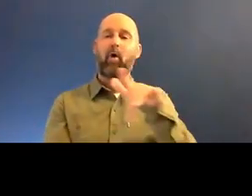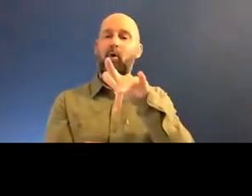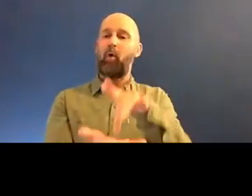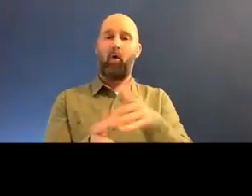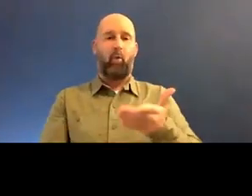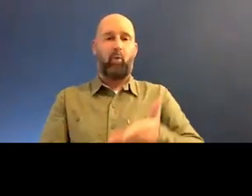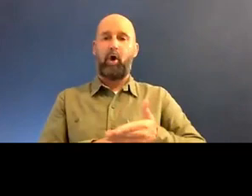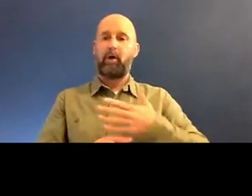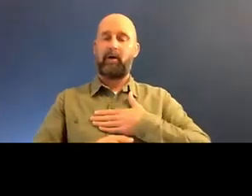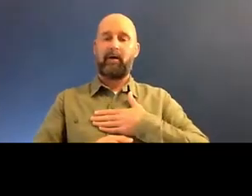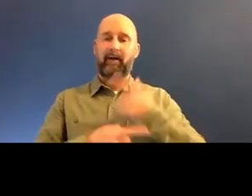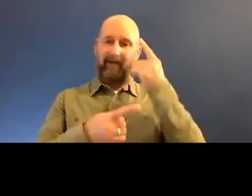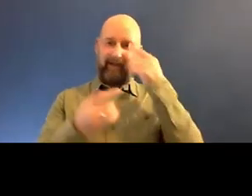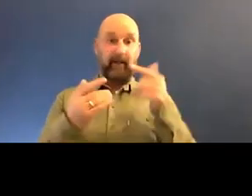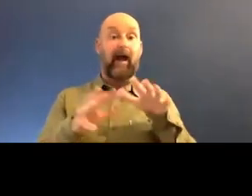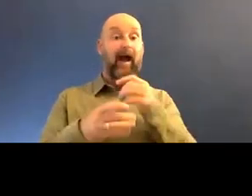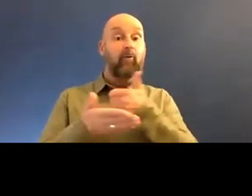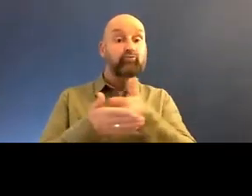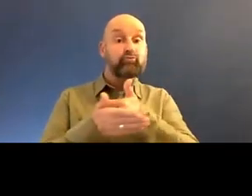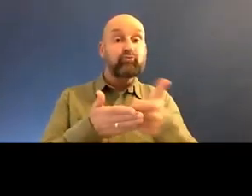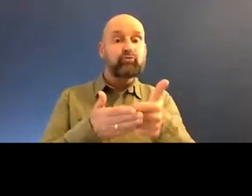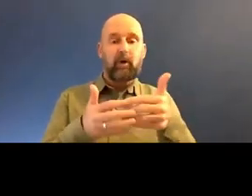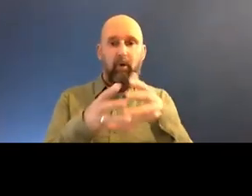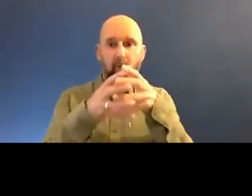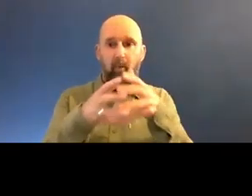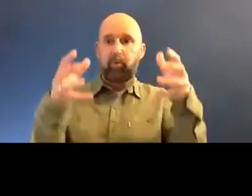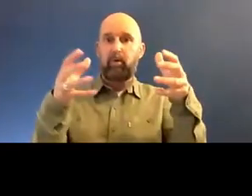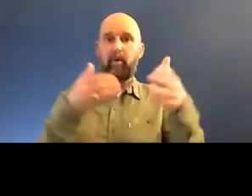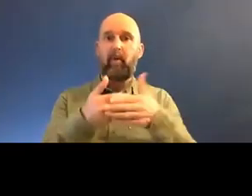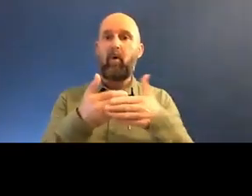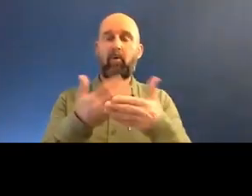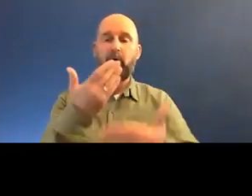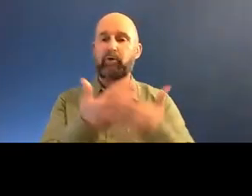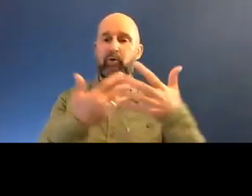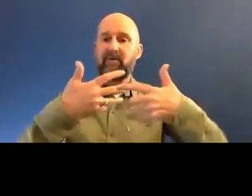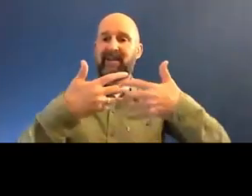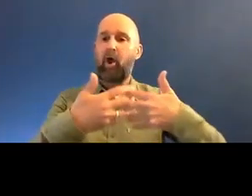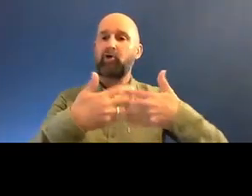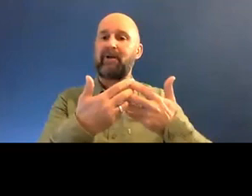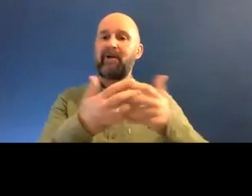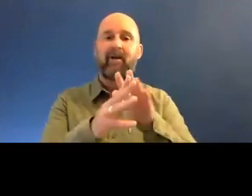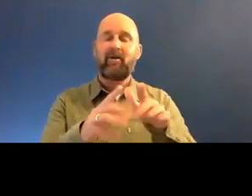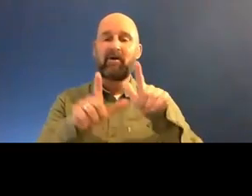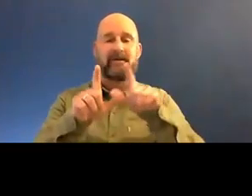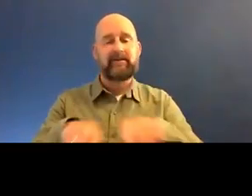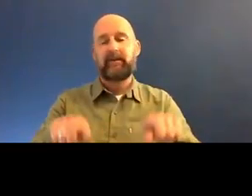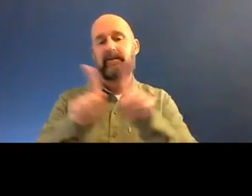my work is pushing things with, you know, the latest technologies rather than being stale.